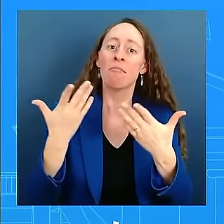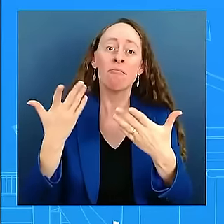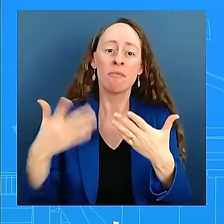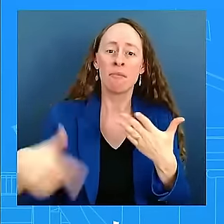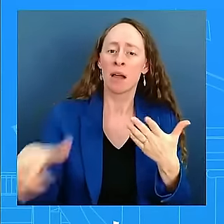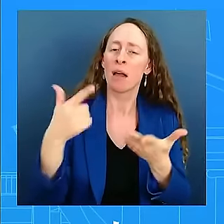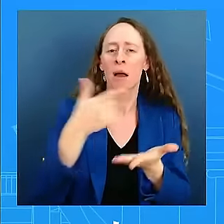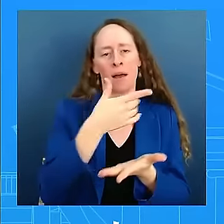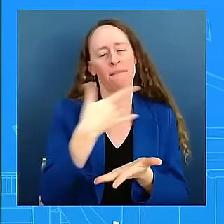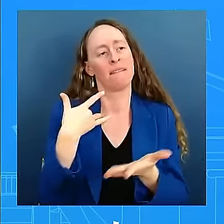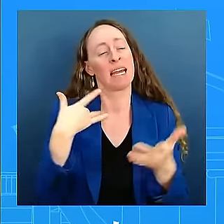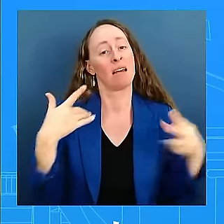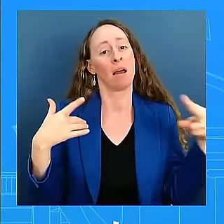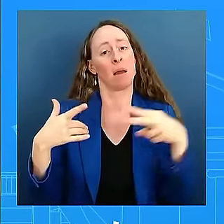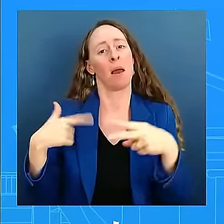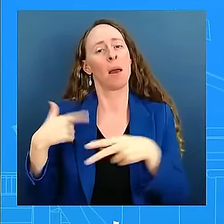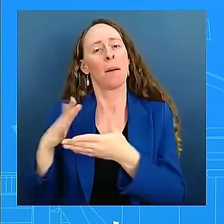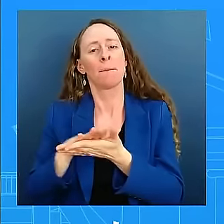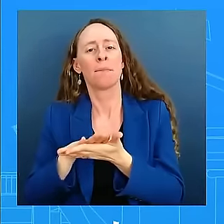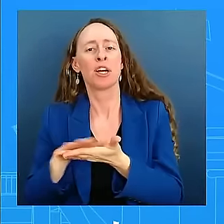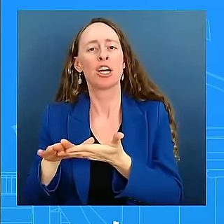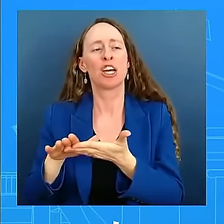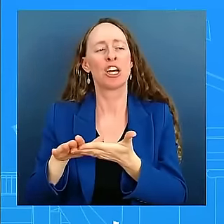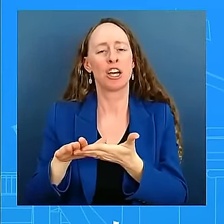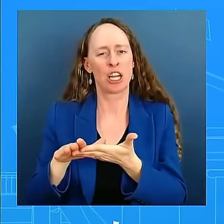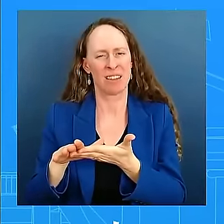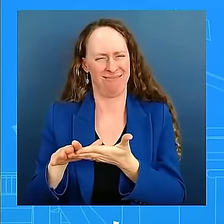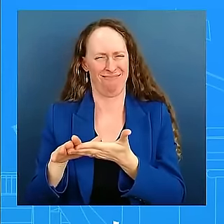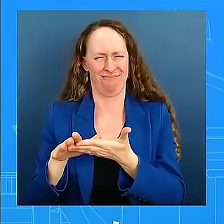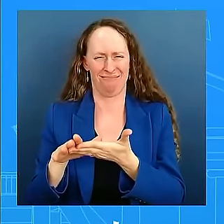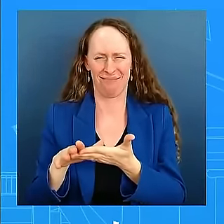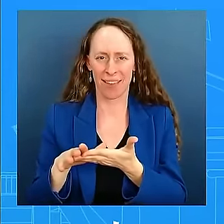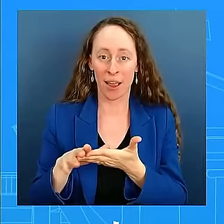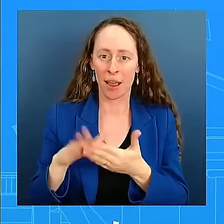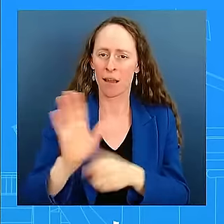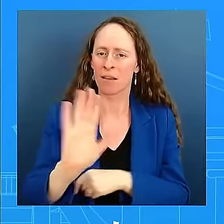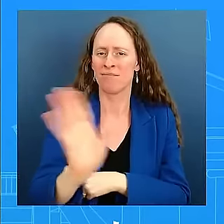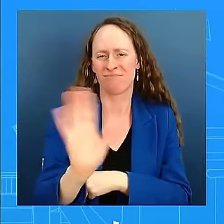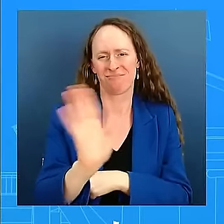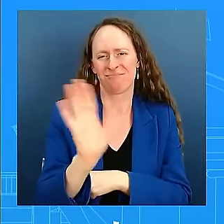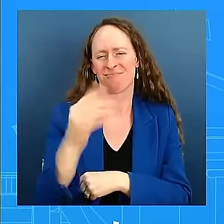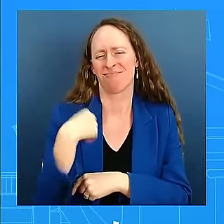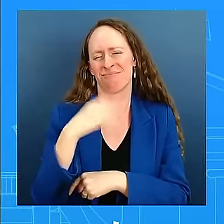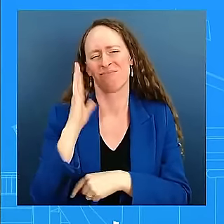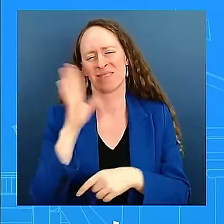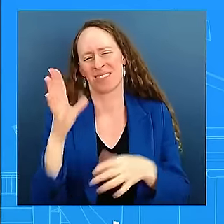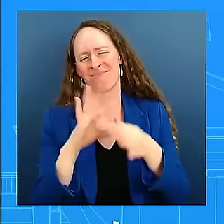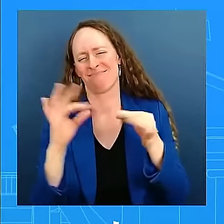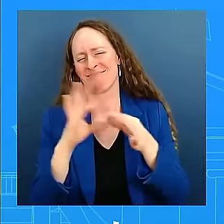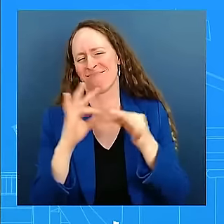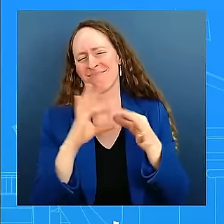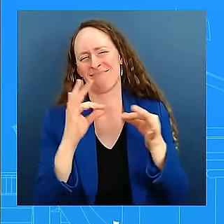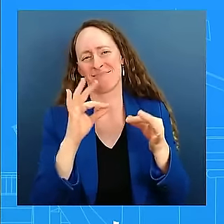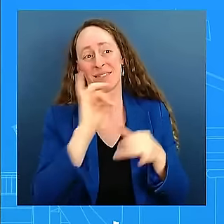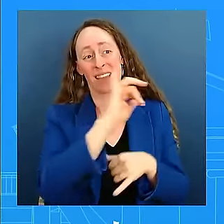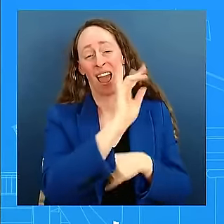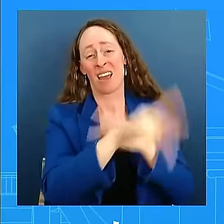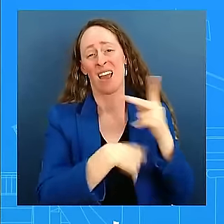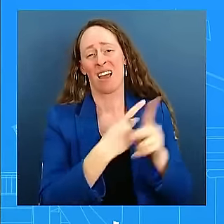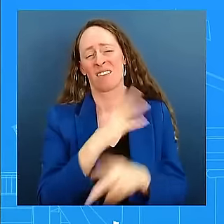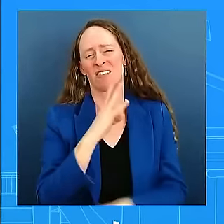to continue to forcefully reject this kind of vile, disturbing,